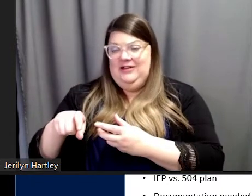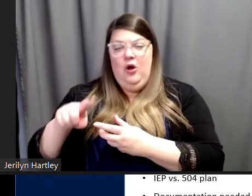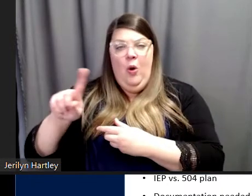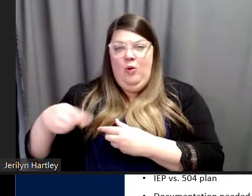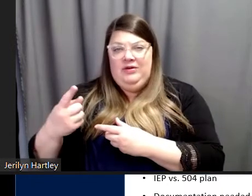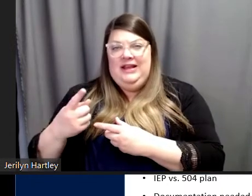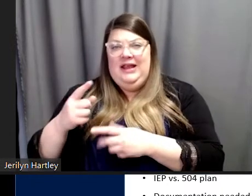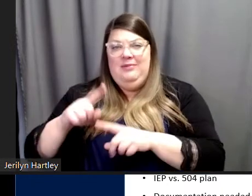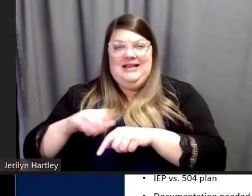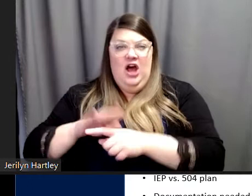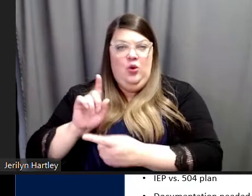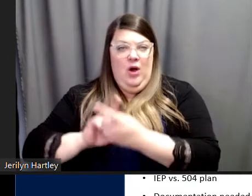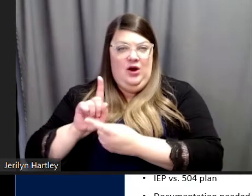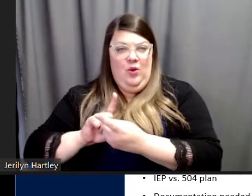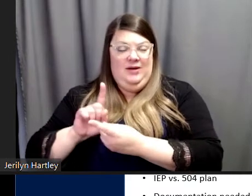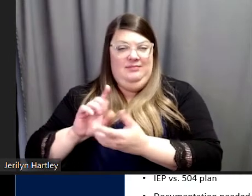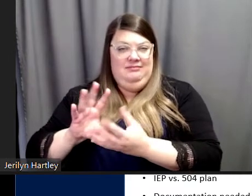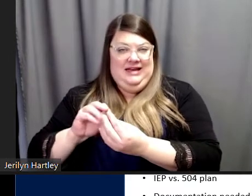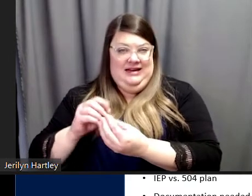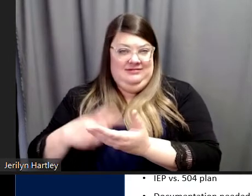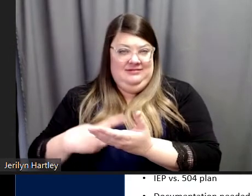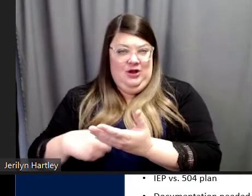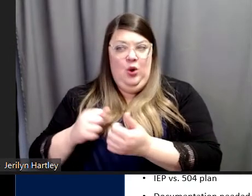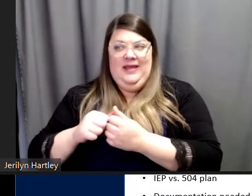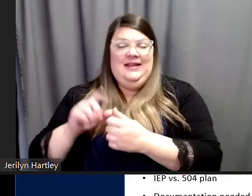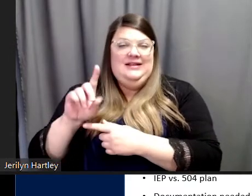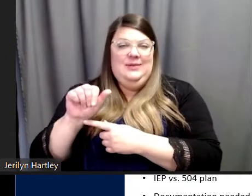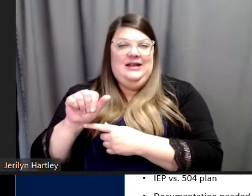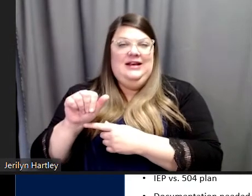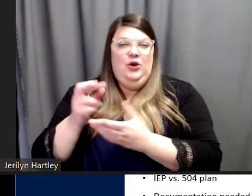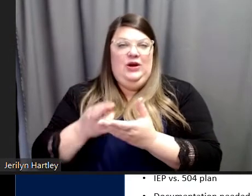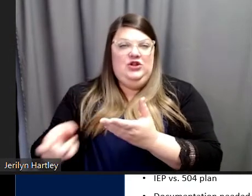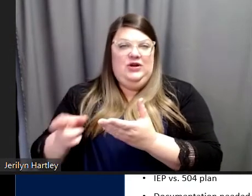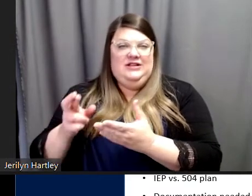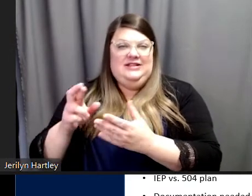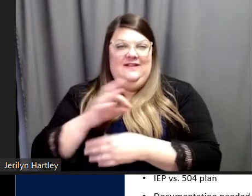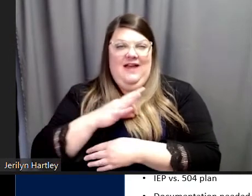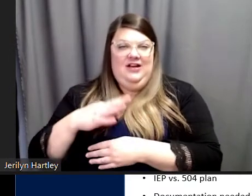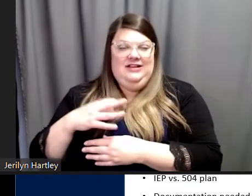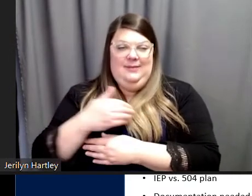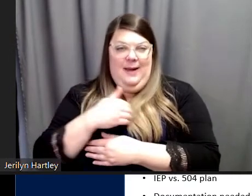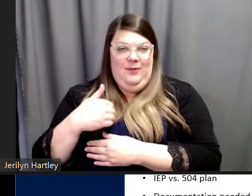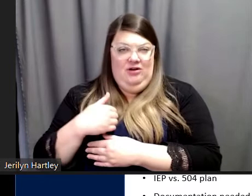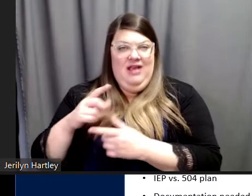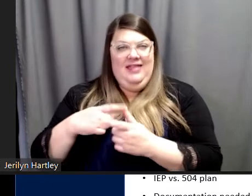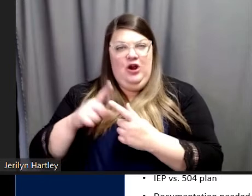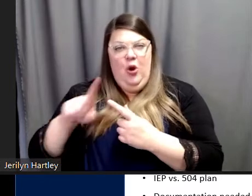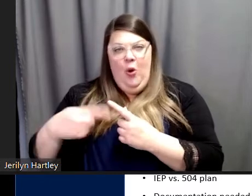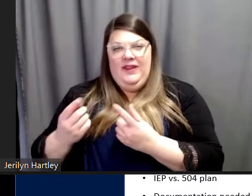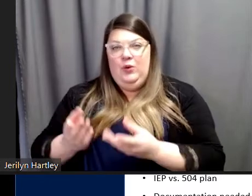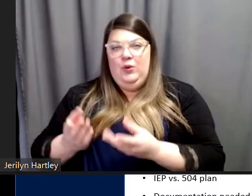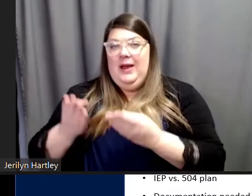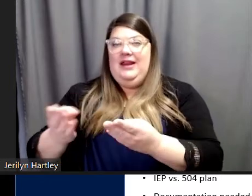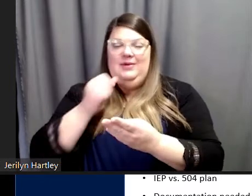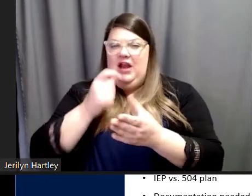based on one-on-one meeting with a disability resources faculty member, and then they only recommended but did not require